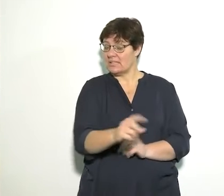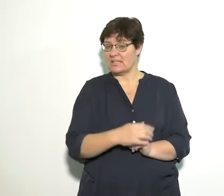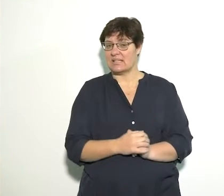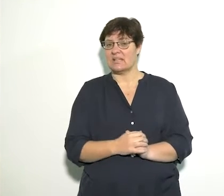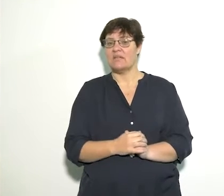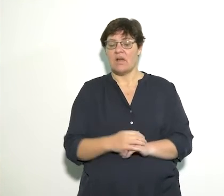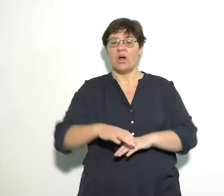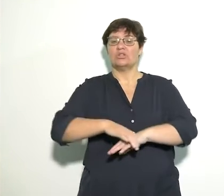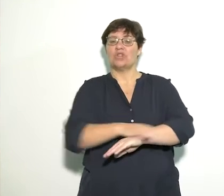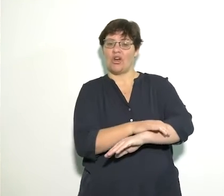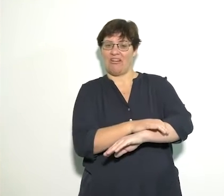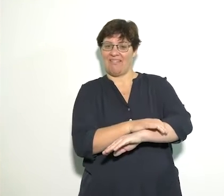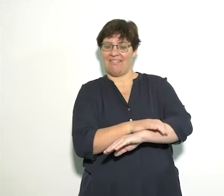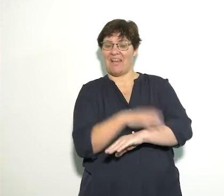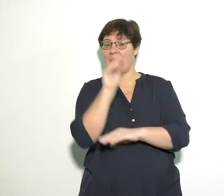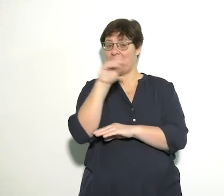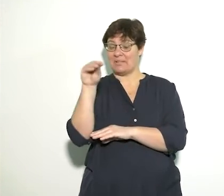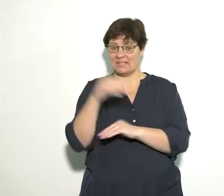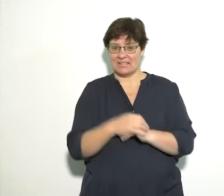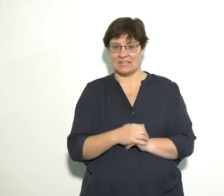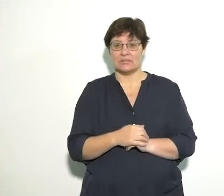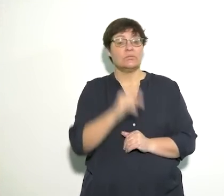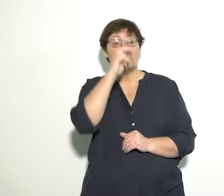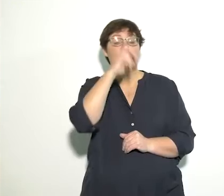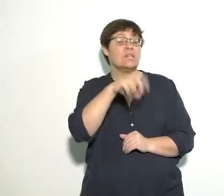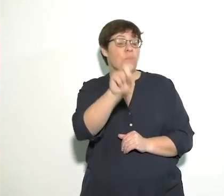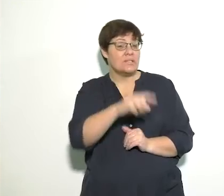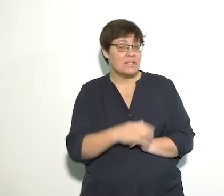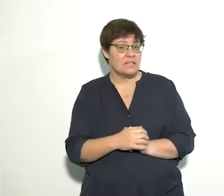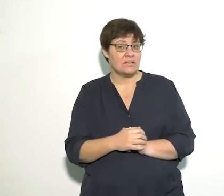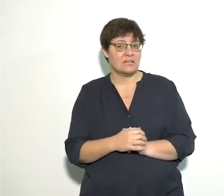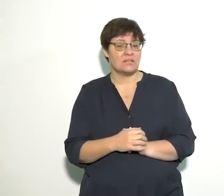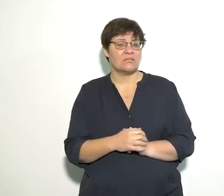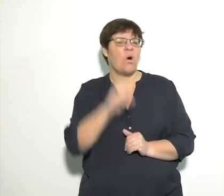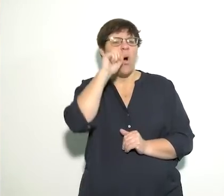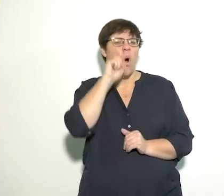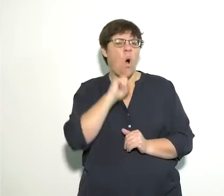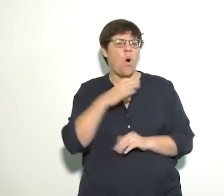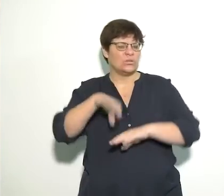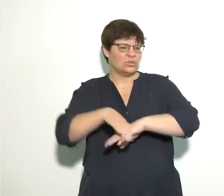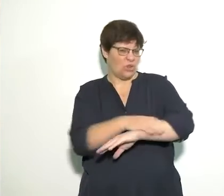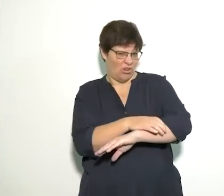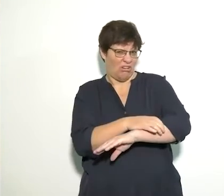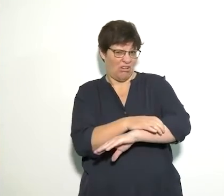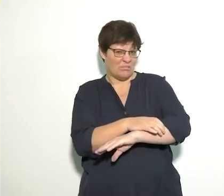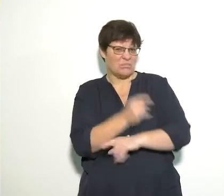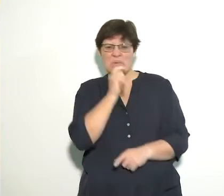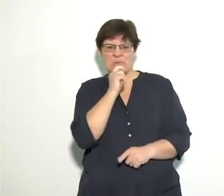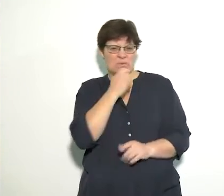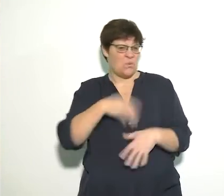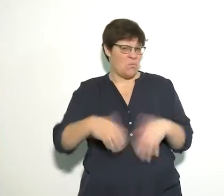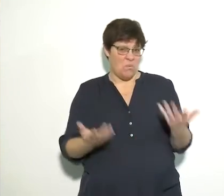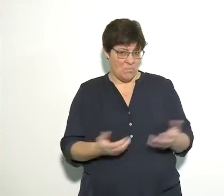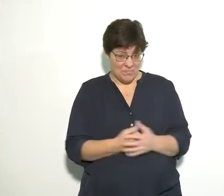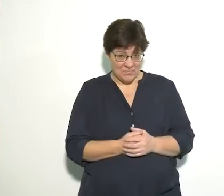to be making a sock puppet. So what you need is a pair of old socks that you are no